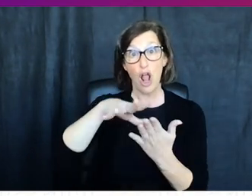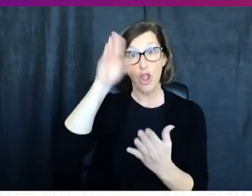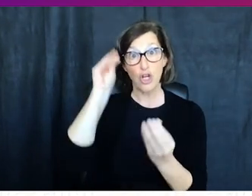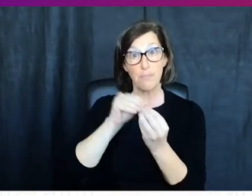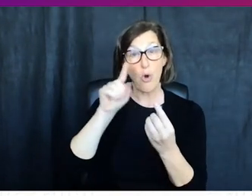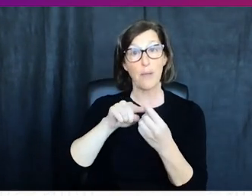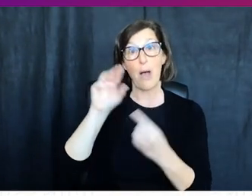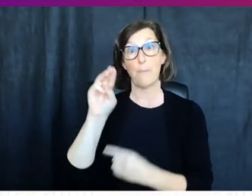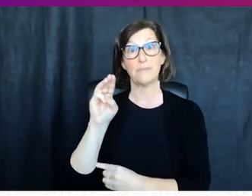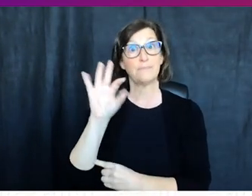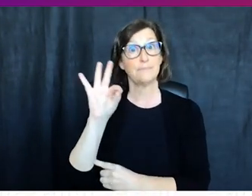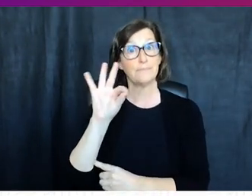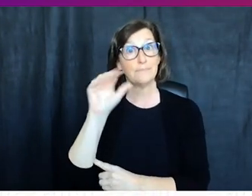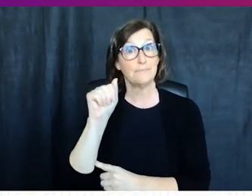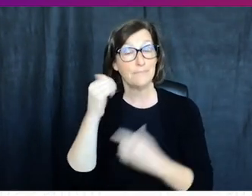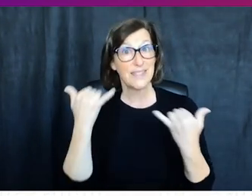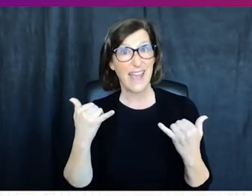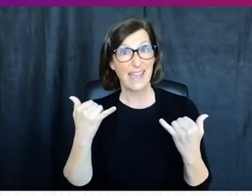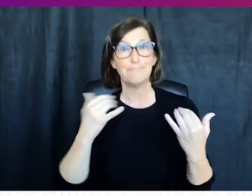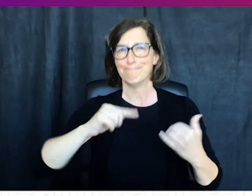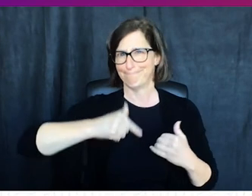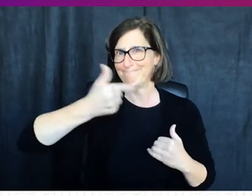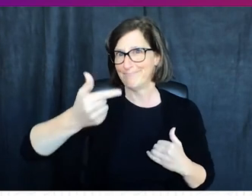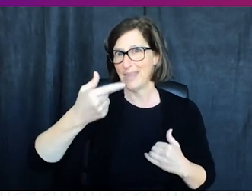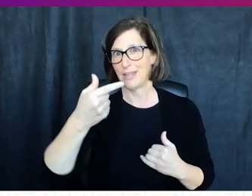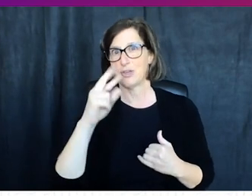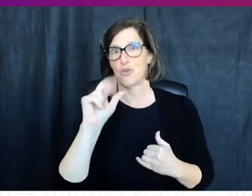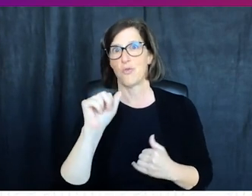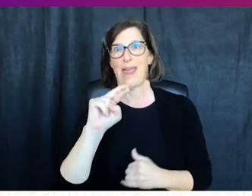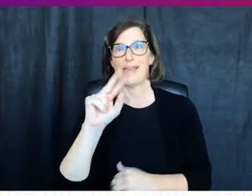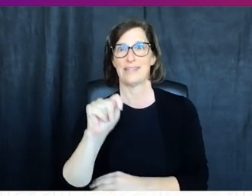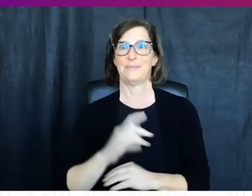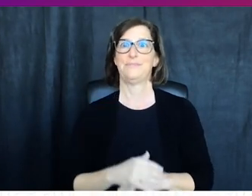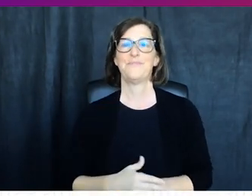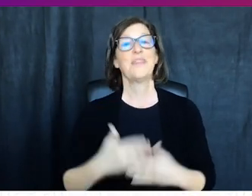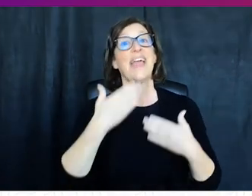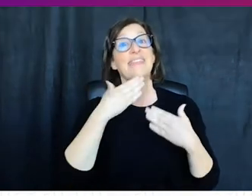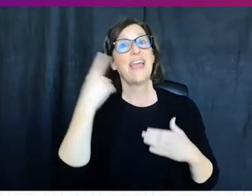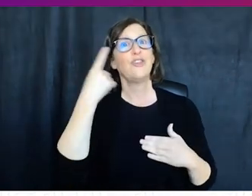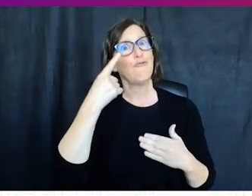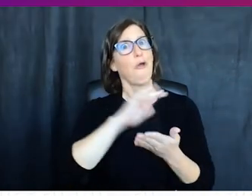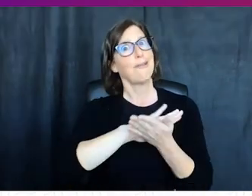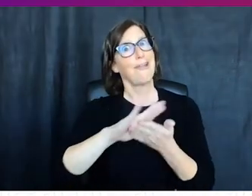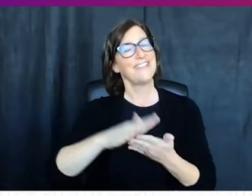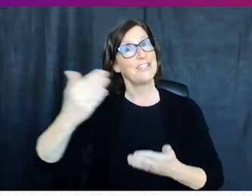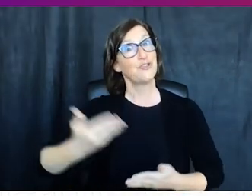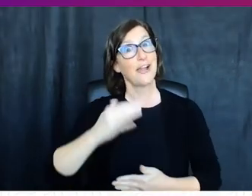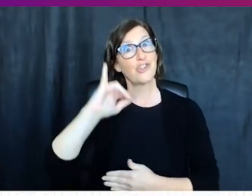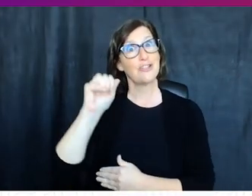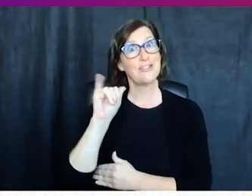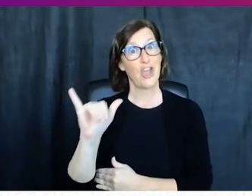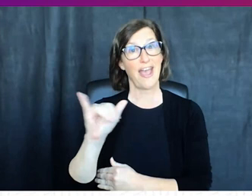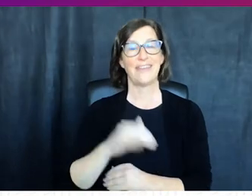multi-factor authentication from him today i will now hand it off to you grant thank you for the lovely